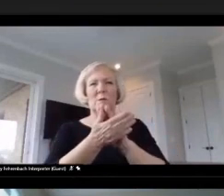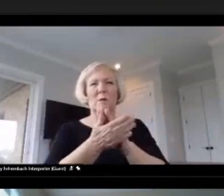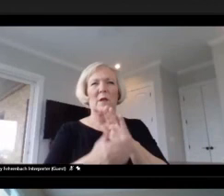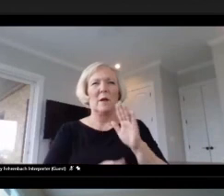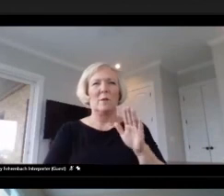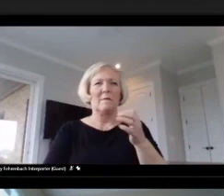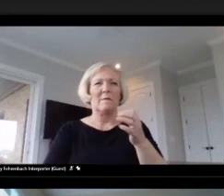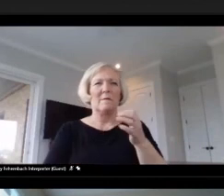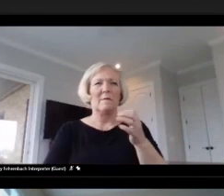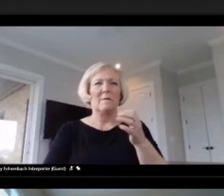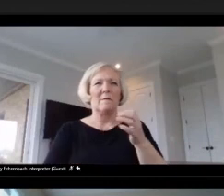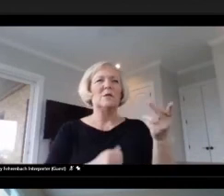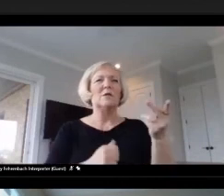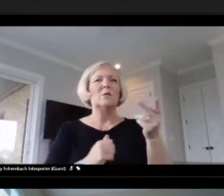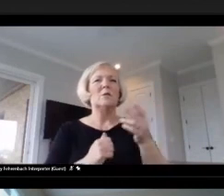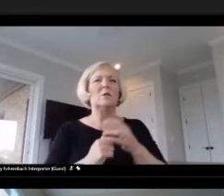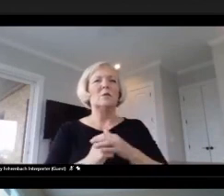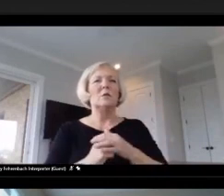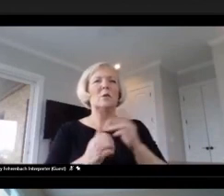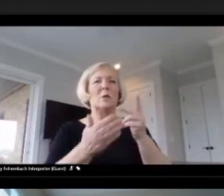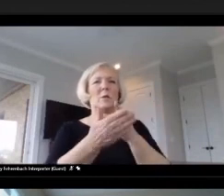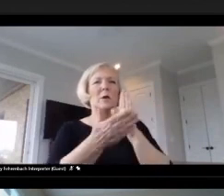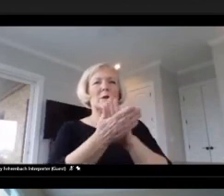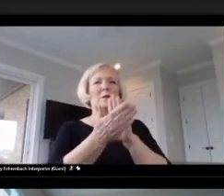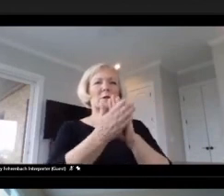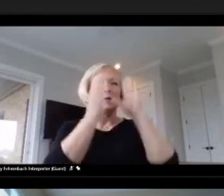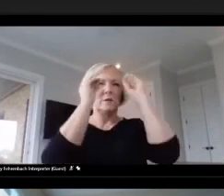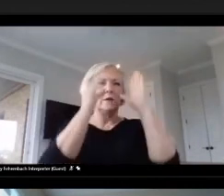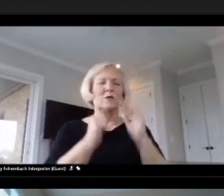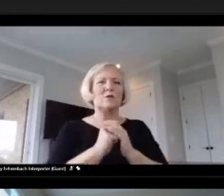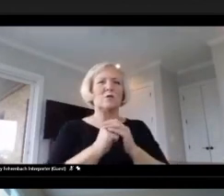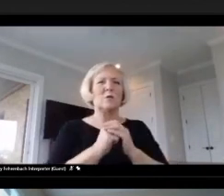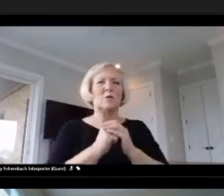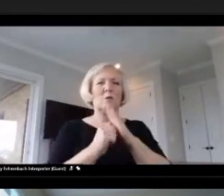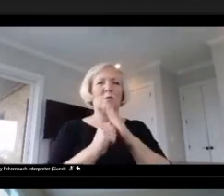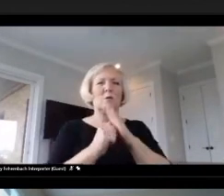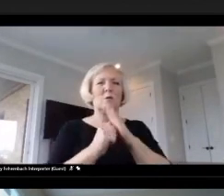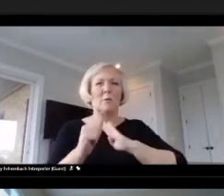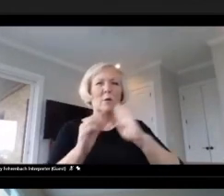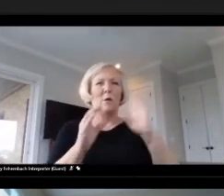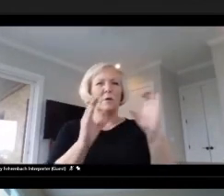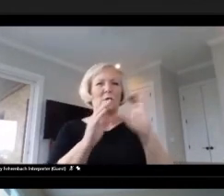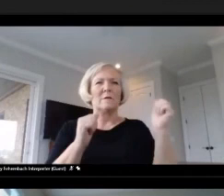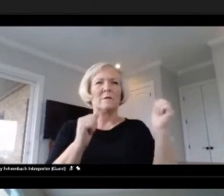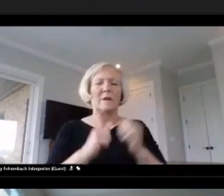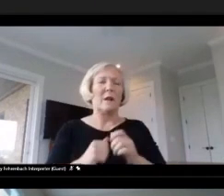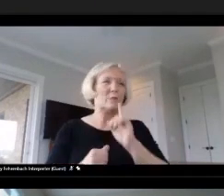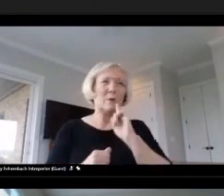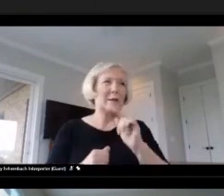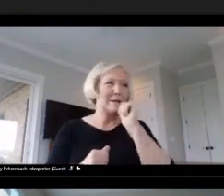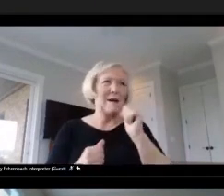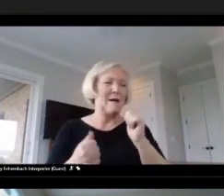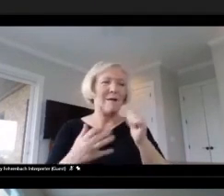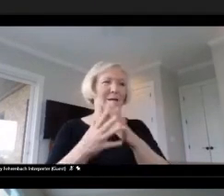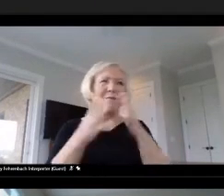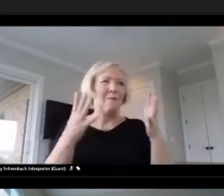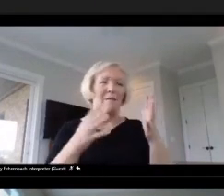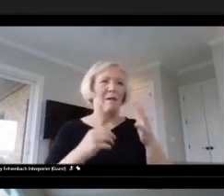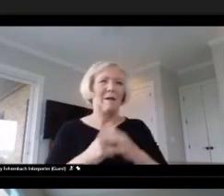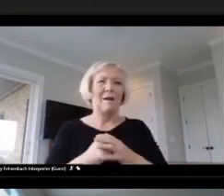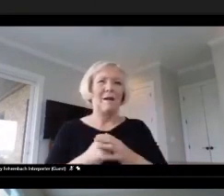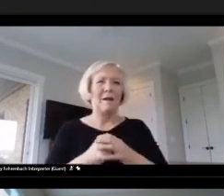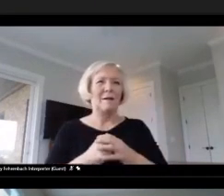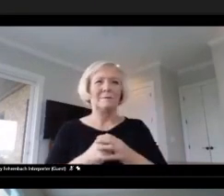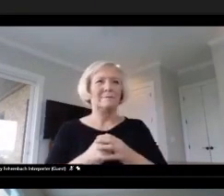preschool teachers who were board certified in Kentucky. And there really still are not very many of us,